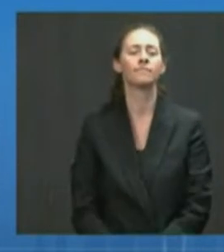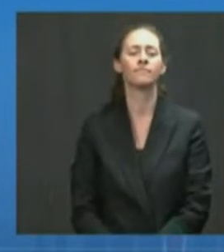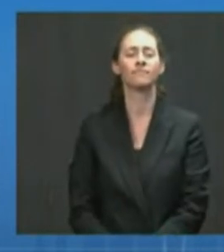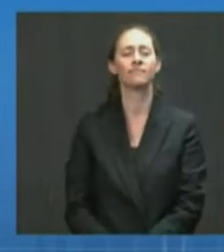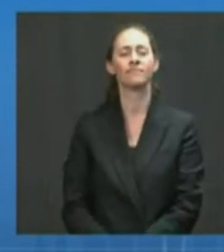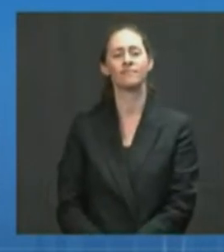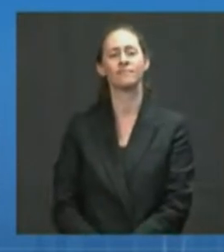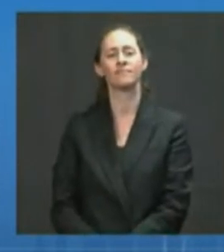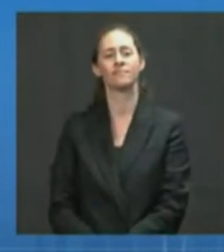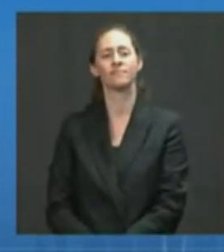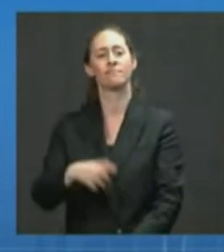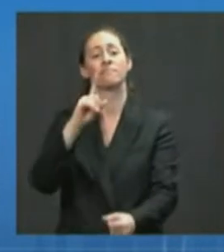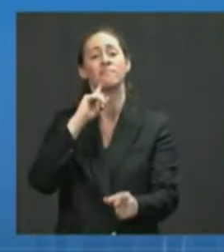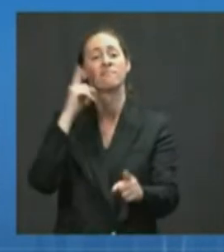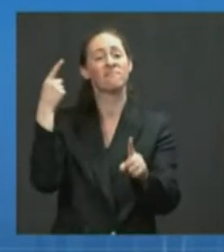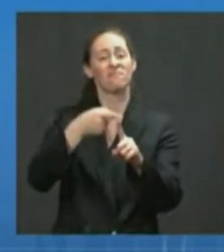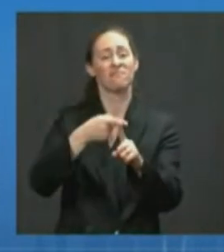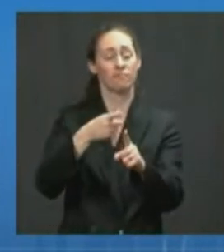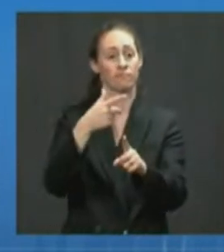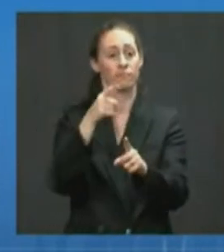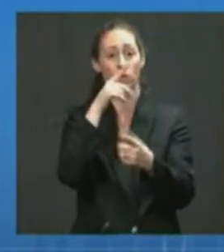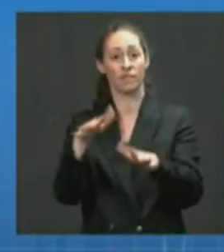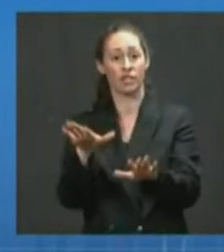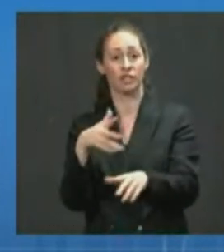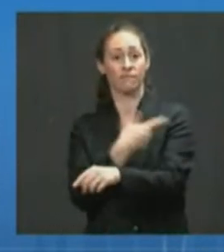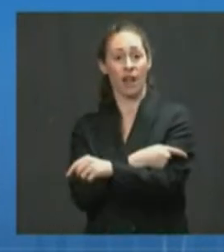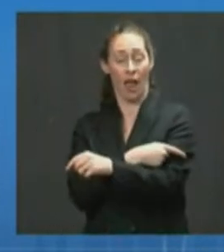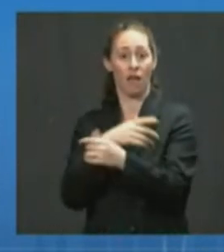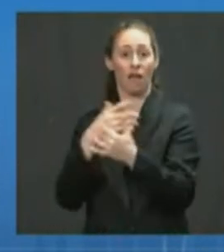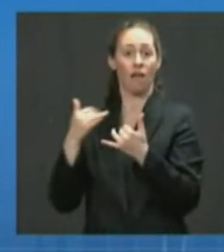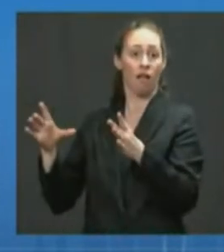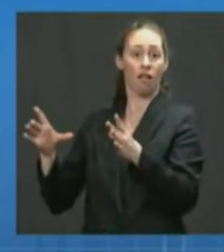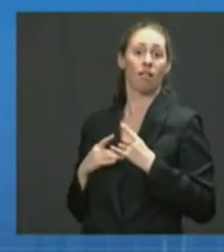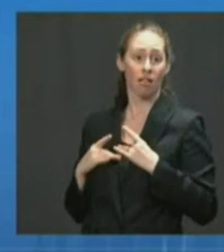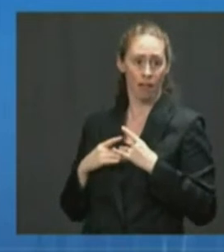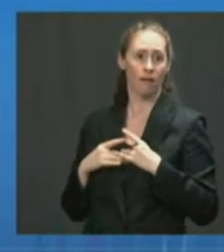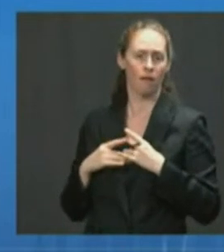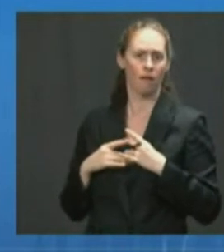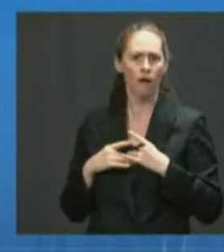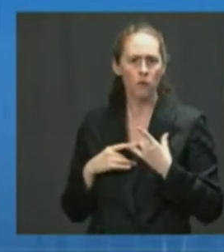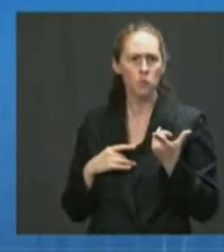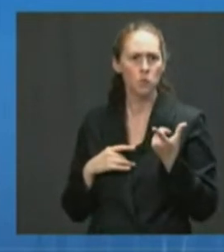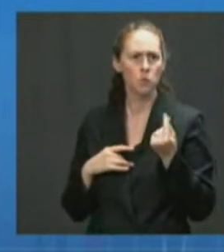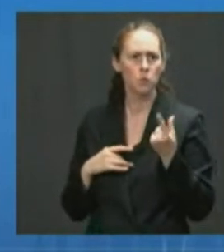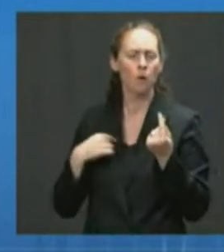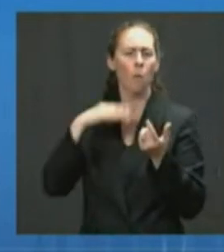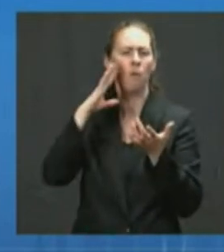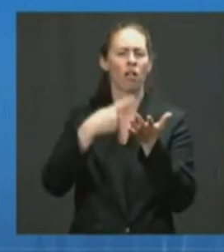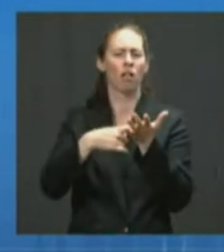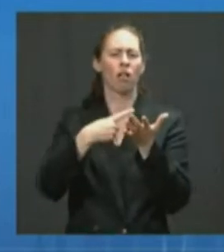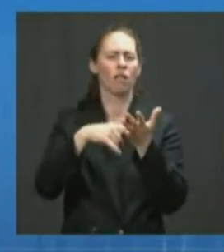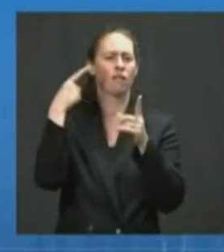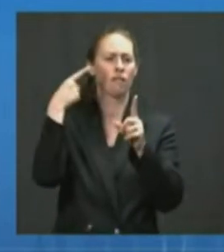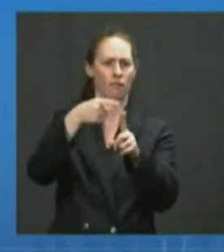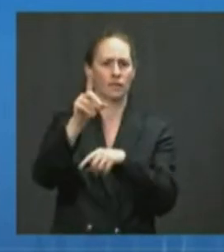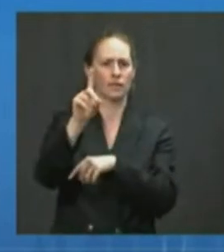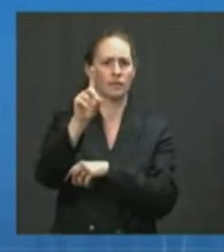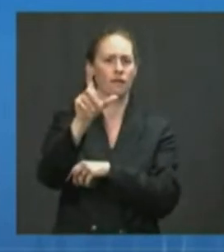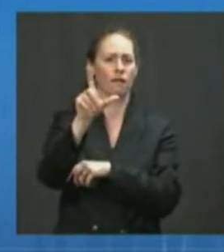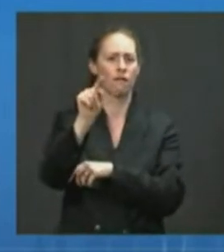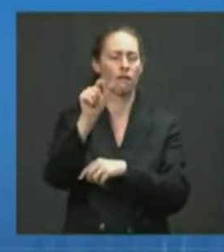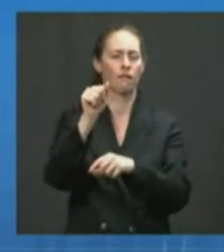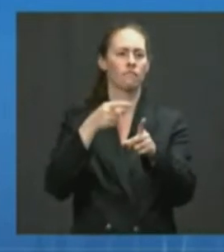which is clearly being discussed now in the context of the Delta variant, by no means does that mean